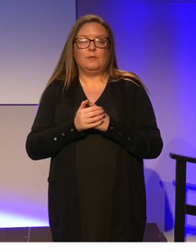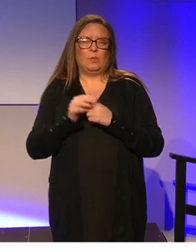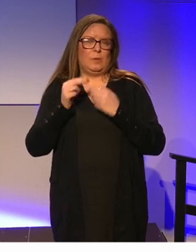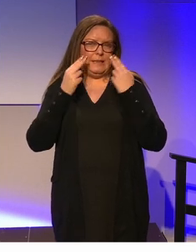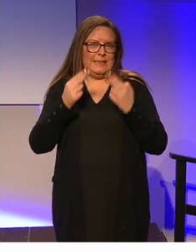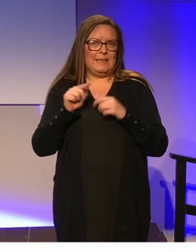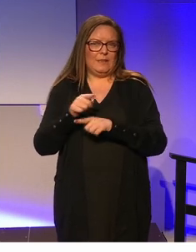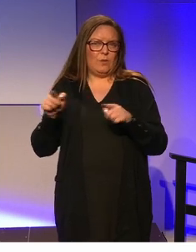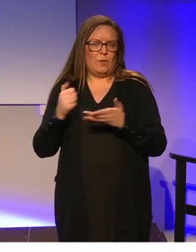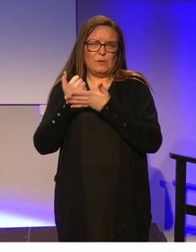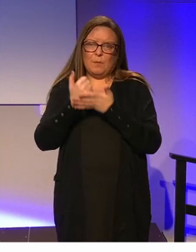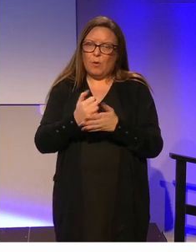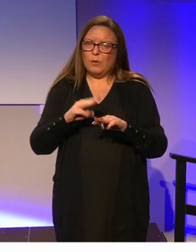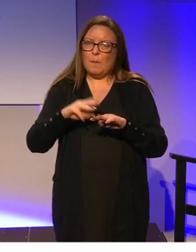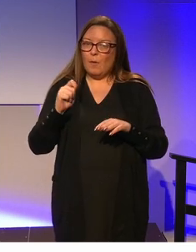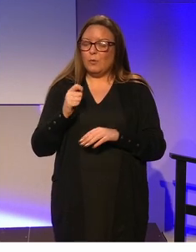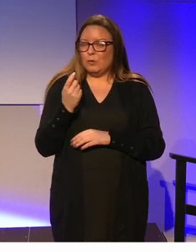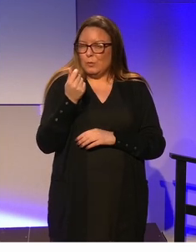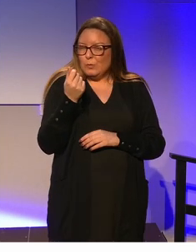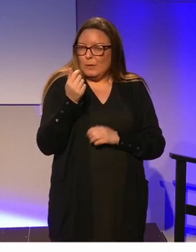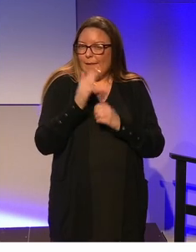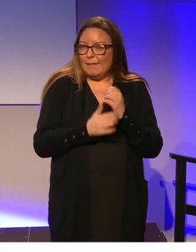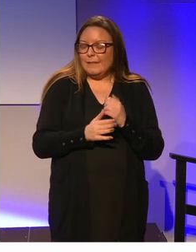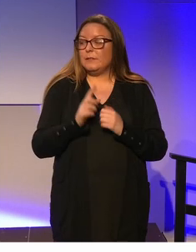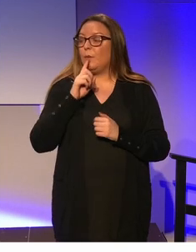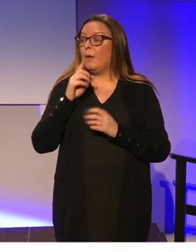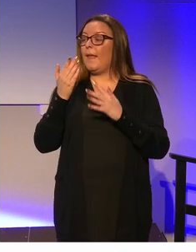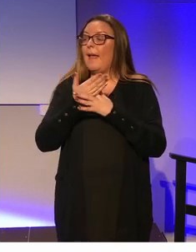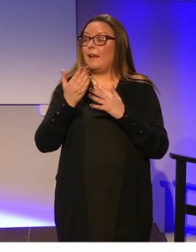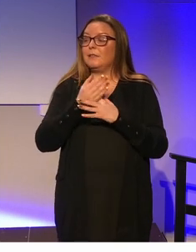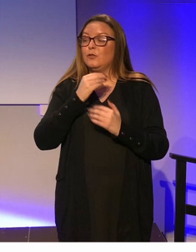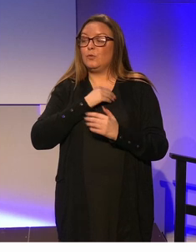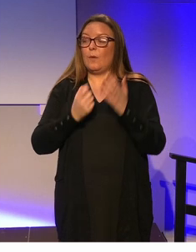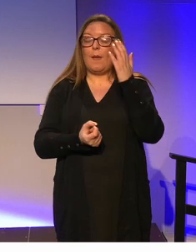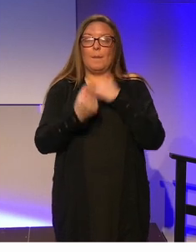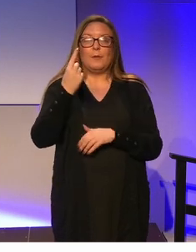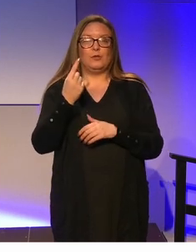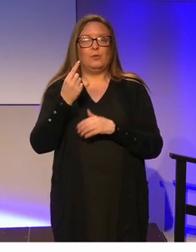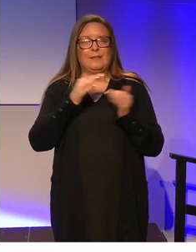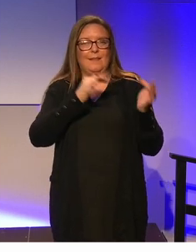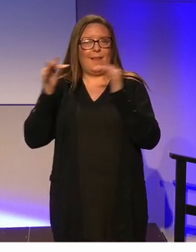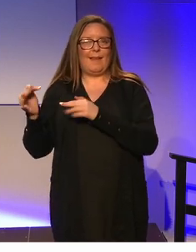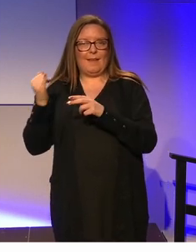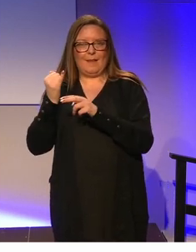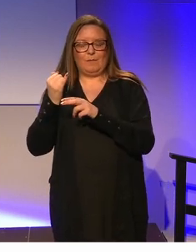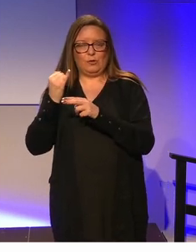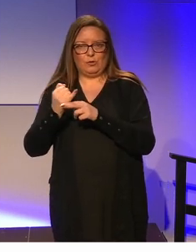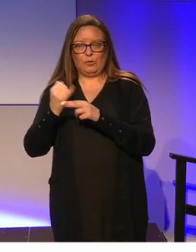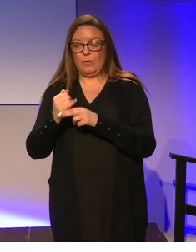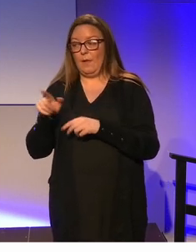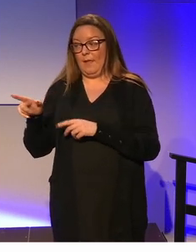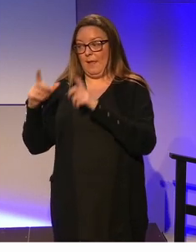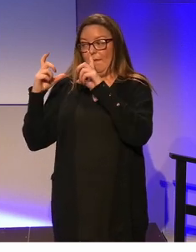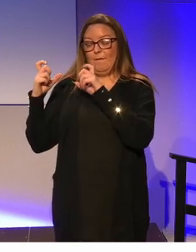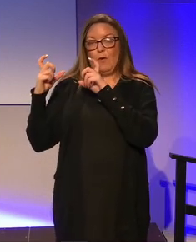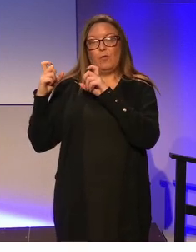most. I'm almost there. So, access to opportunities beyond school. This is a photograph